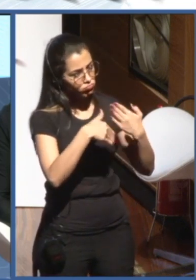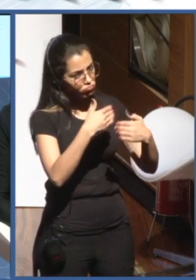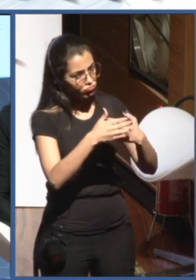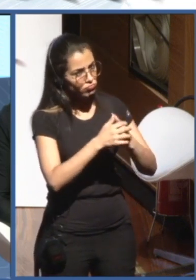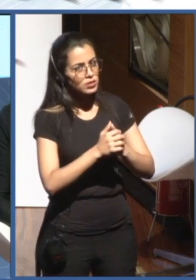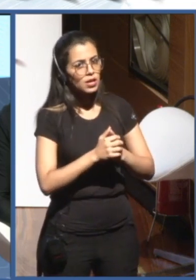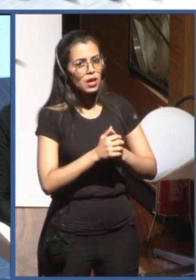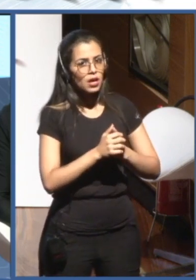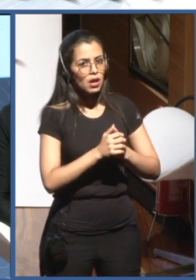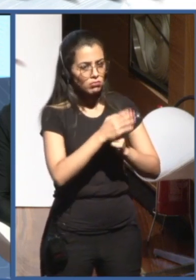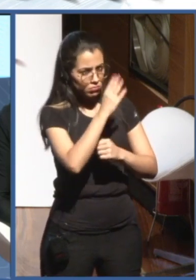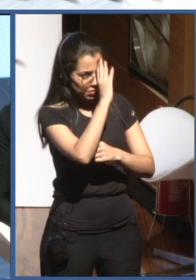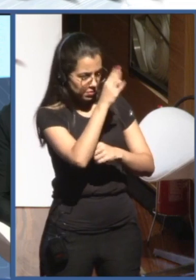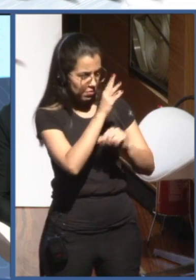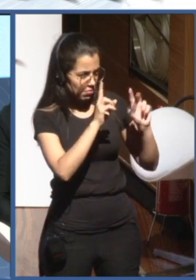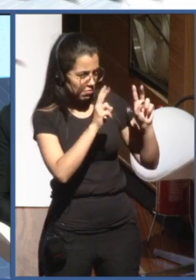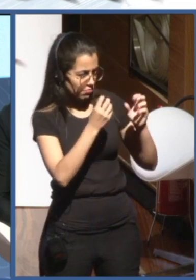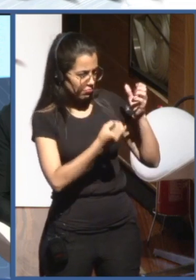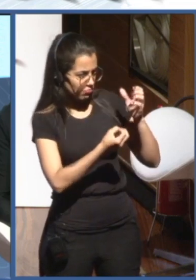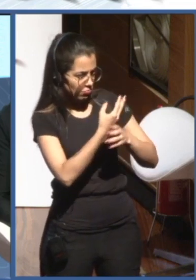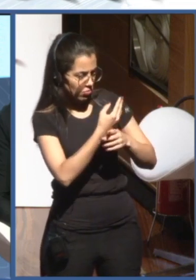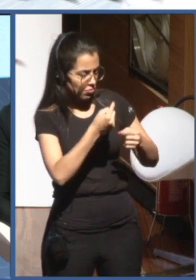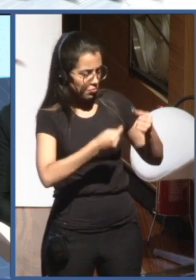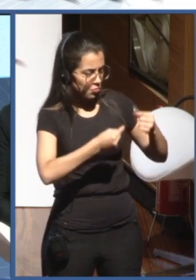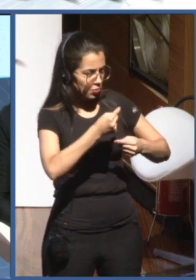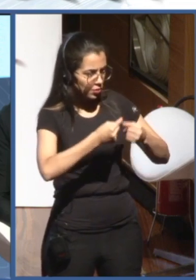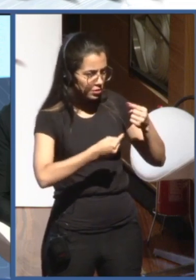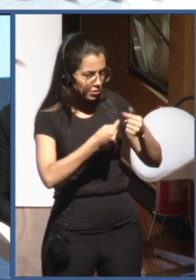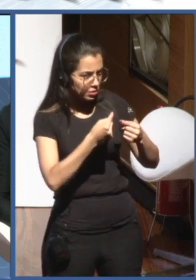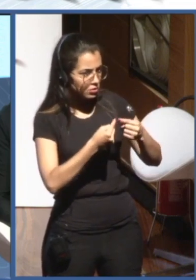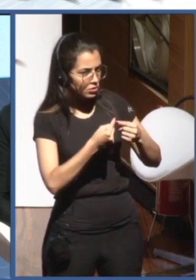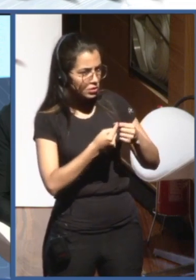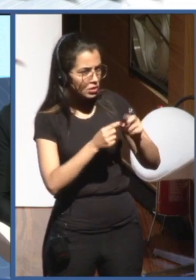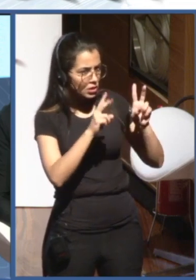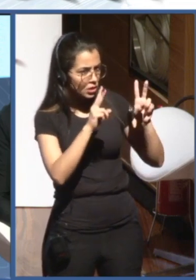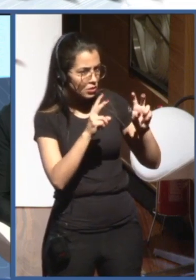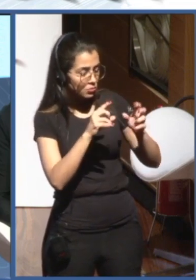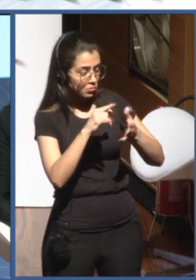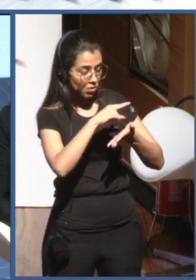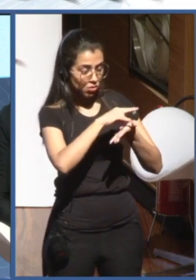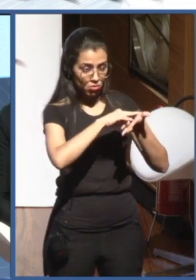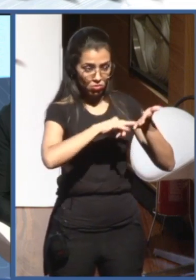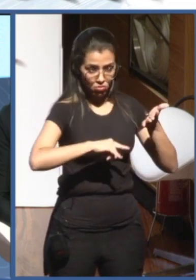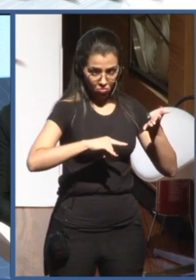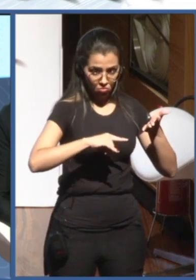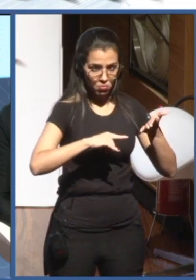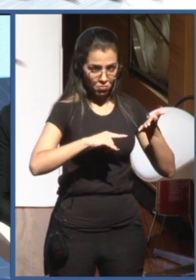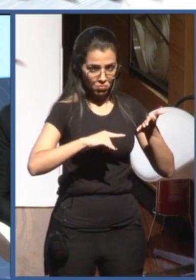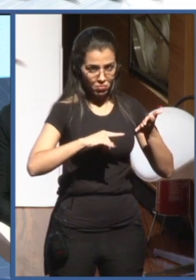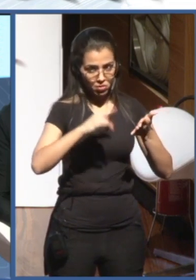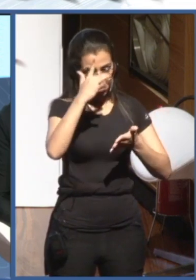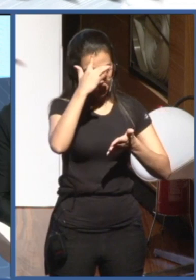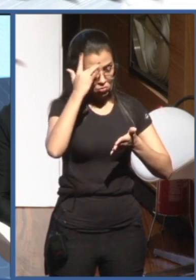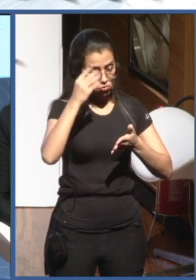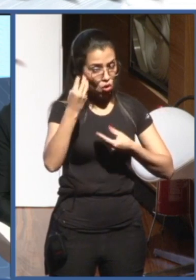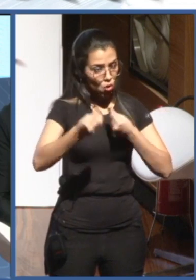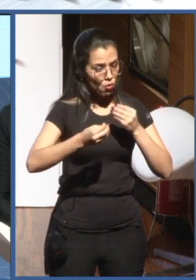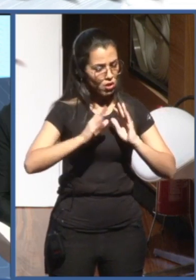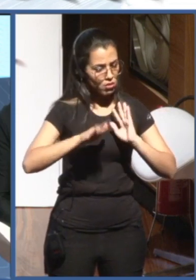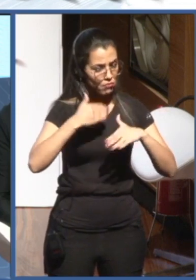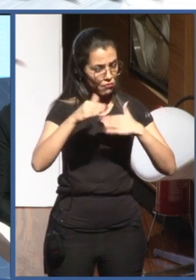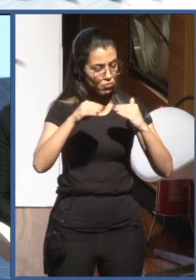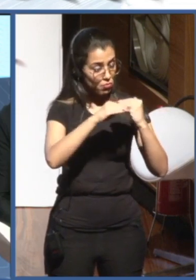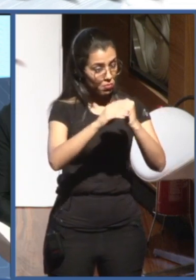international collaboration about implementation. So, how do we go about developing standards? How do we go about building AI expertise?